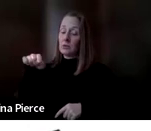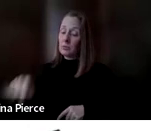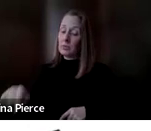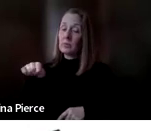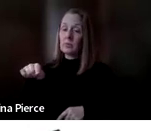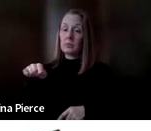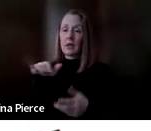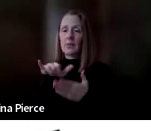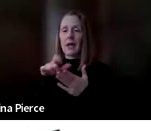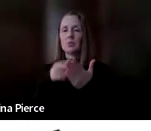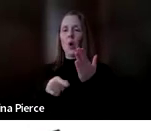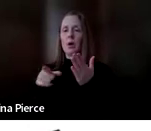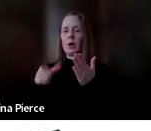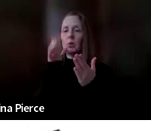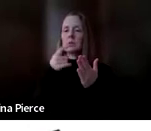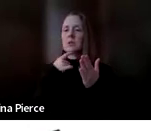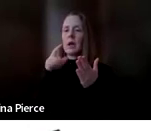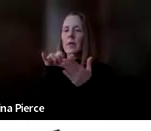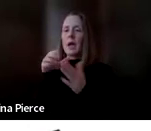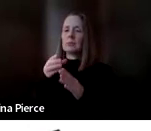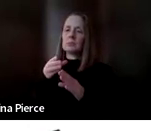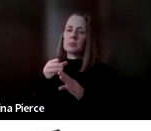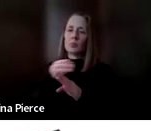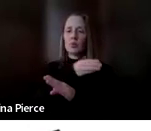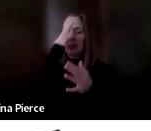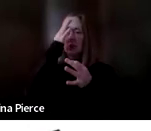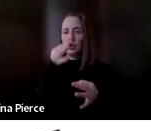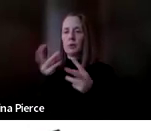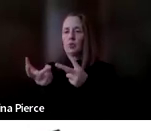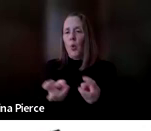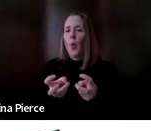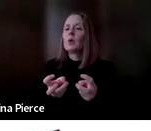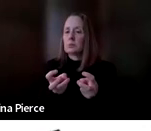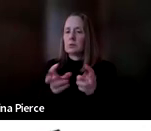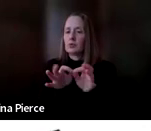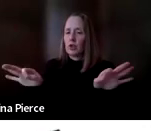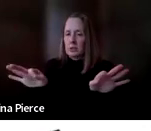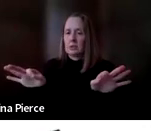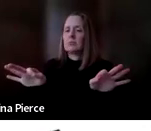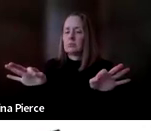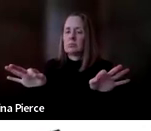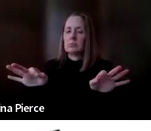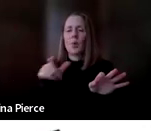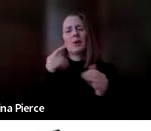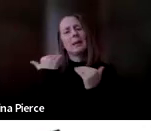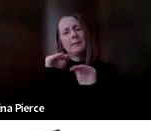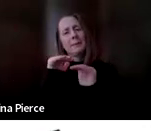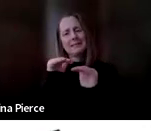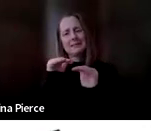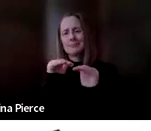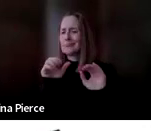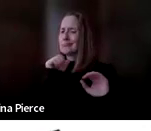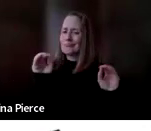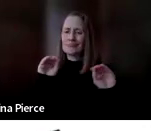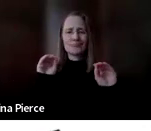say that prerecorded or predetermined phrase. So it can be a little bit limited in terms of producing variety, but definitely still